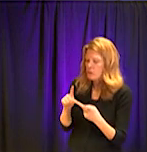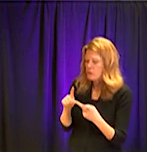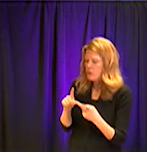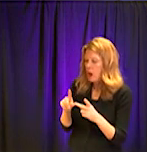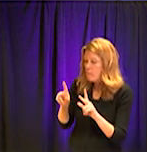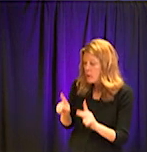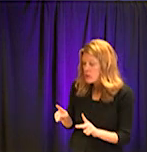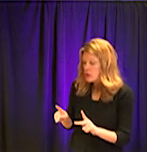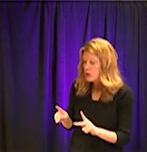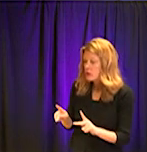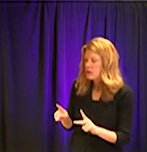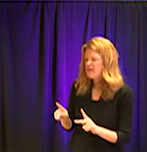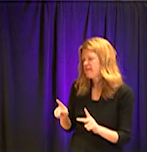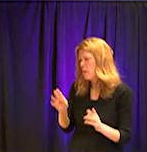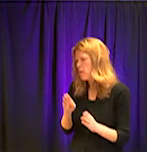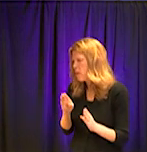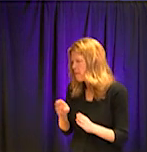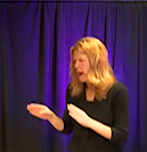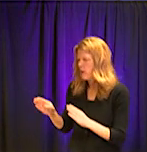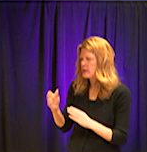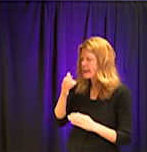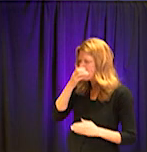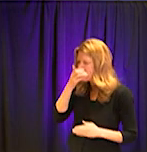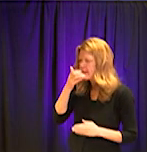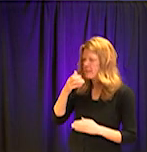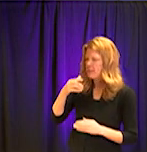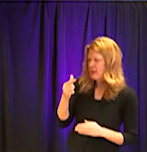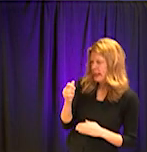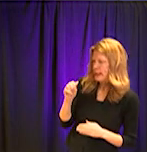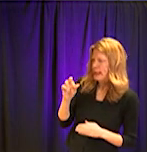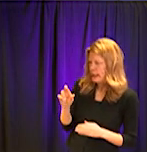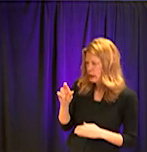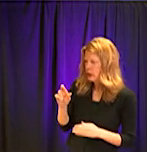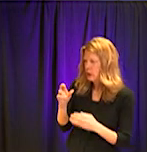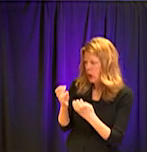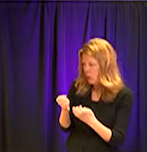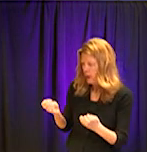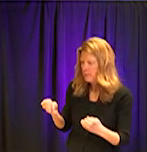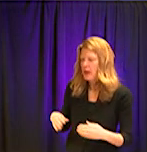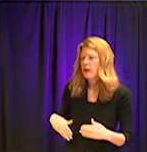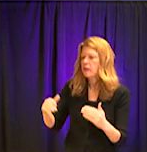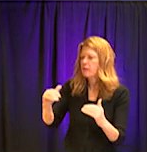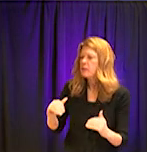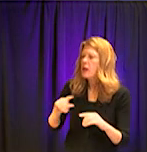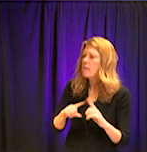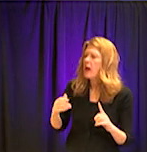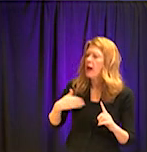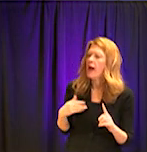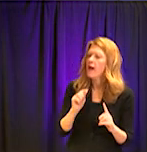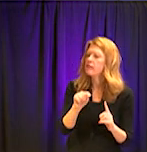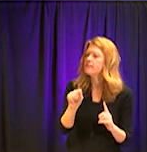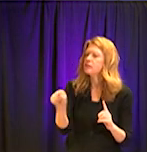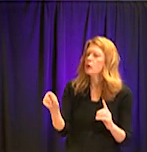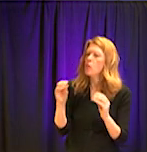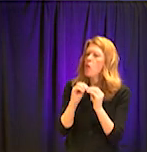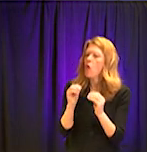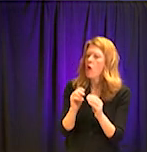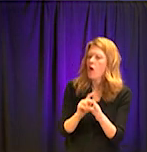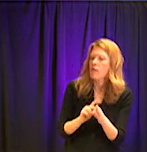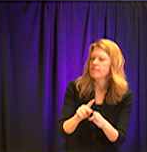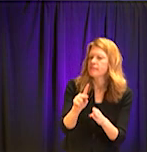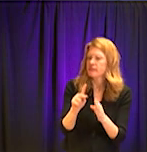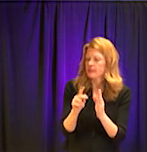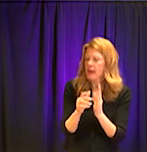our frontline medical staff. Uh, but we have, uh, some more, uh, experts here in the room that we want to hear from, uh,